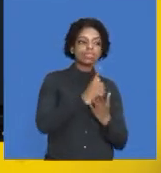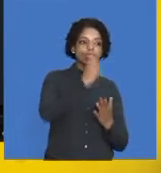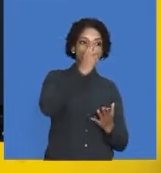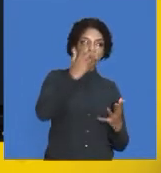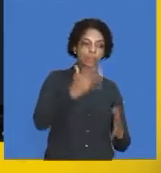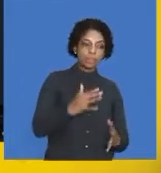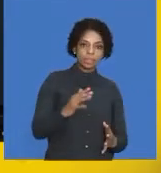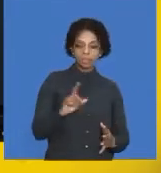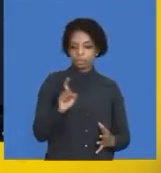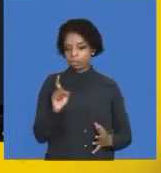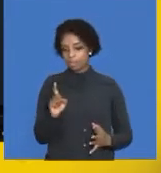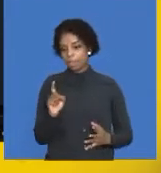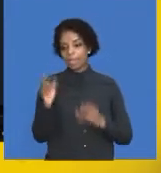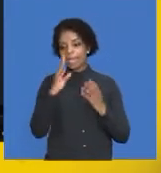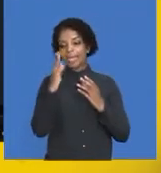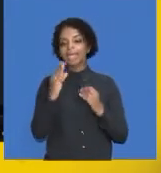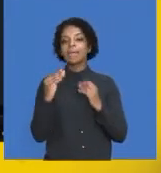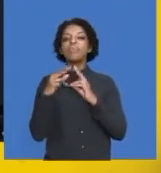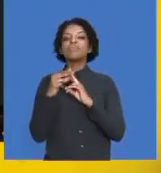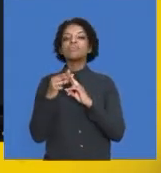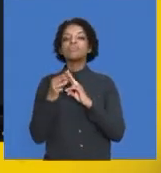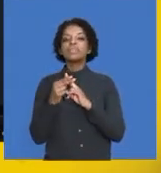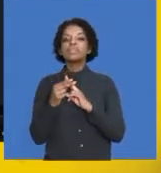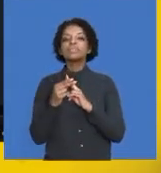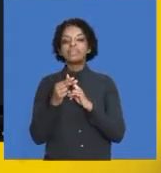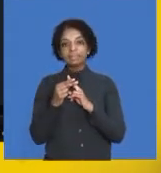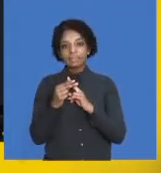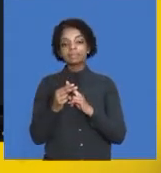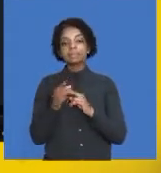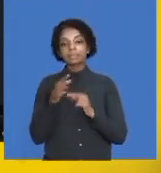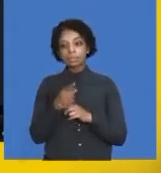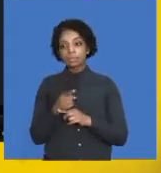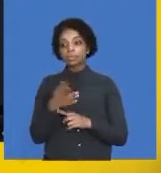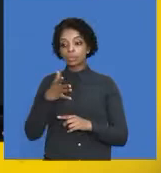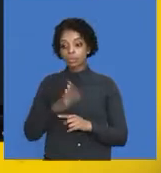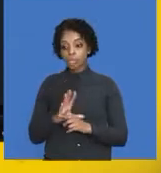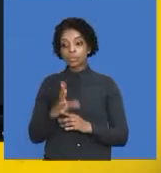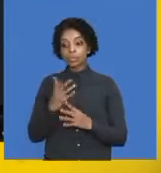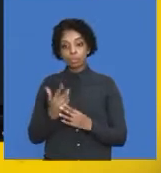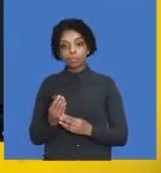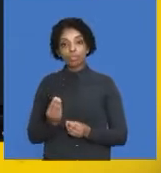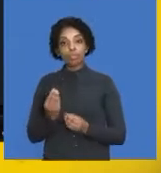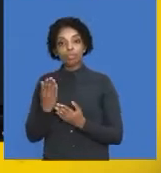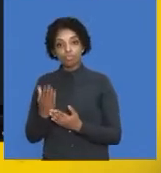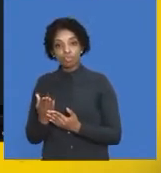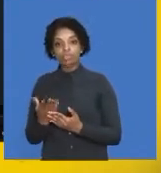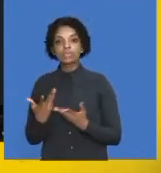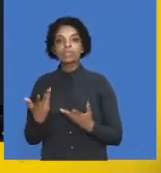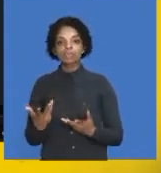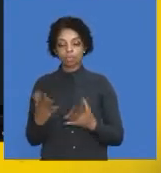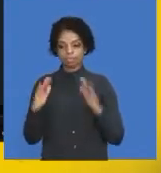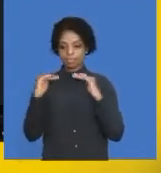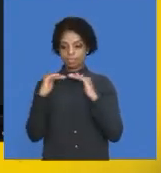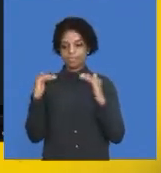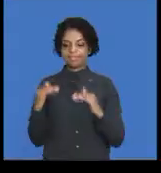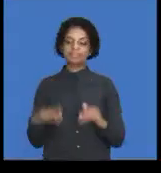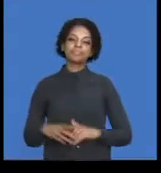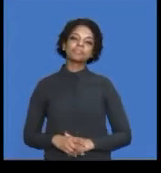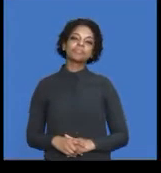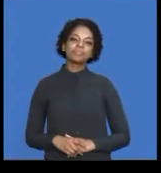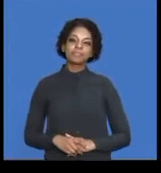opposed to the number of units that you had to produce to break-even. There you can clearly see.